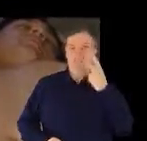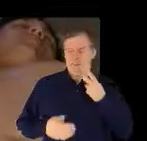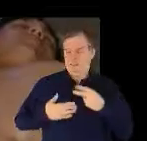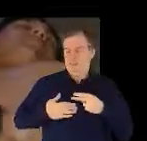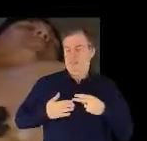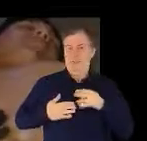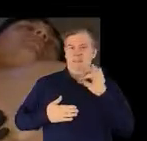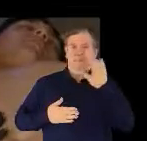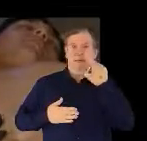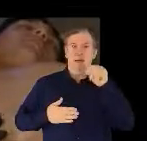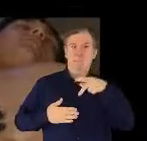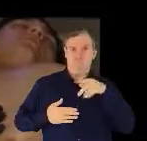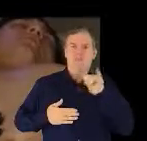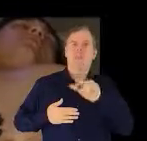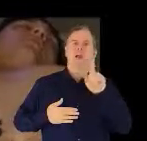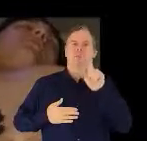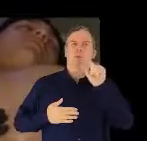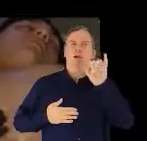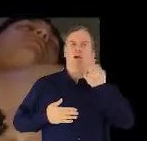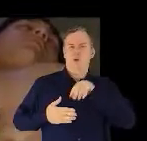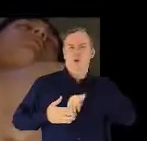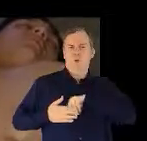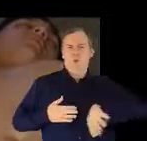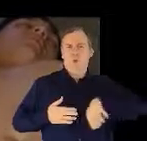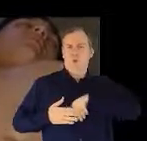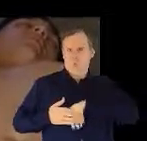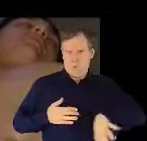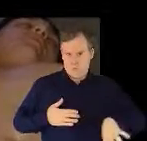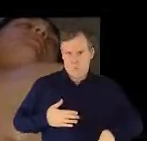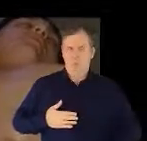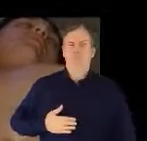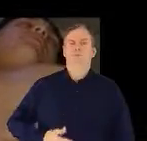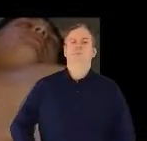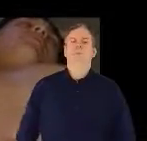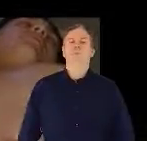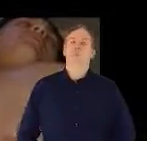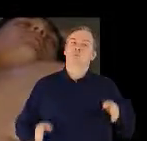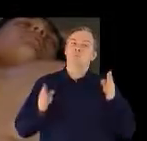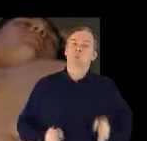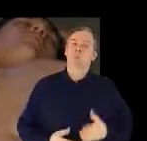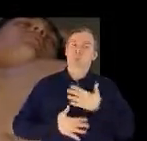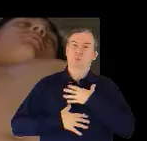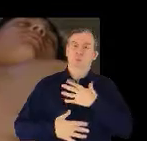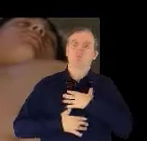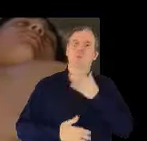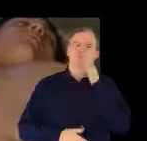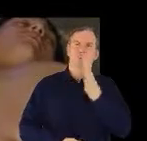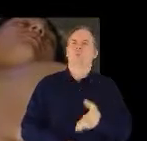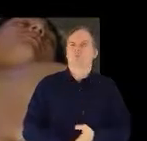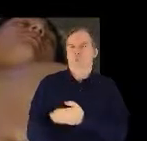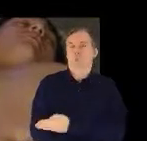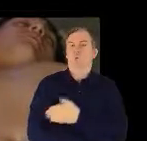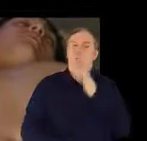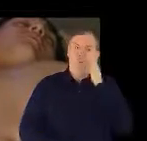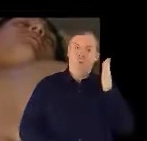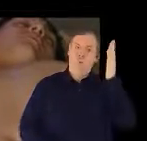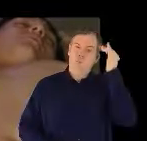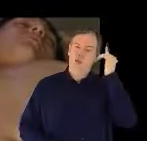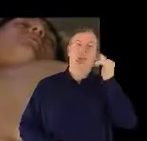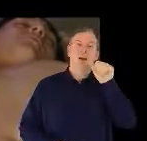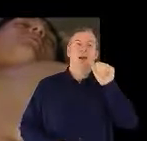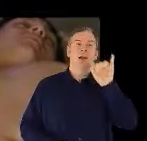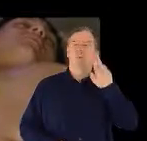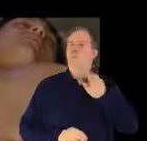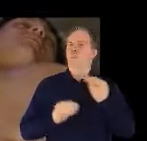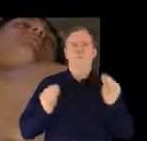have a little spot that air can escape. His breathing is going to substantially get better now that I've stopped the outside air